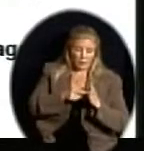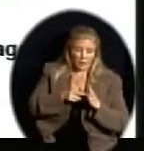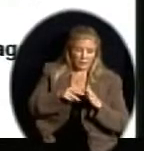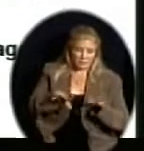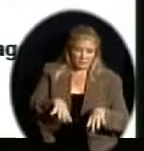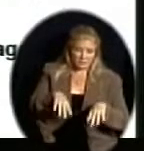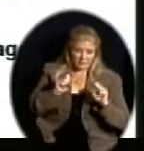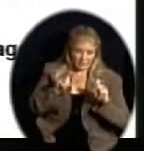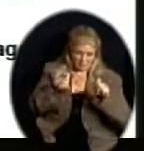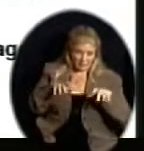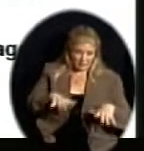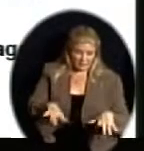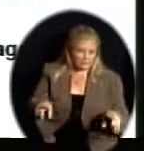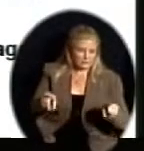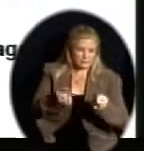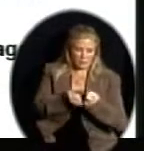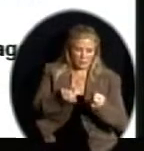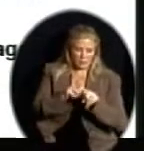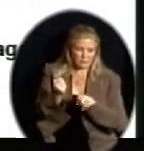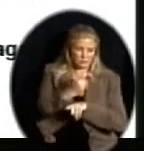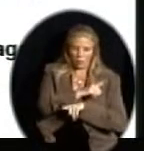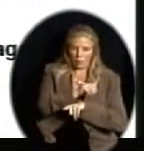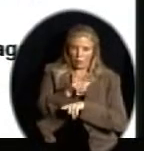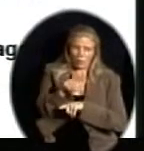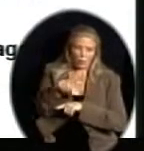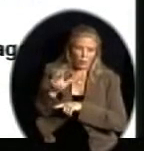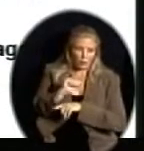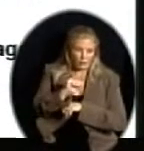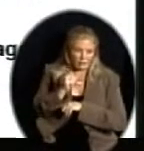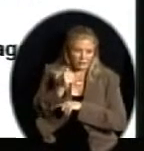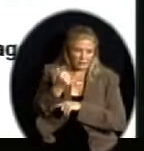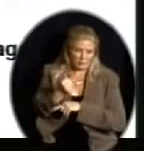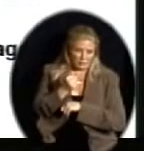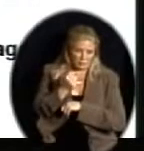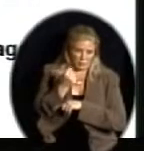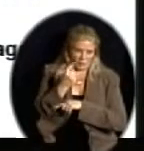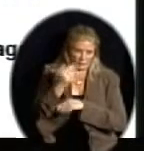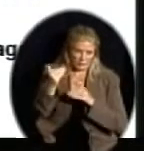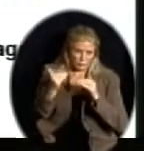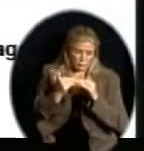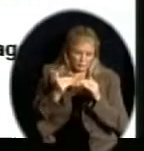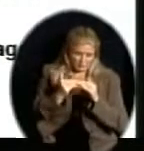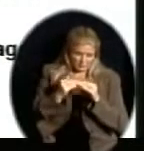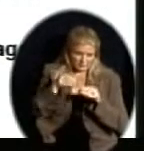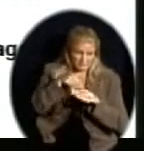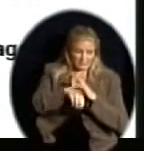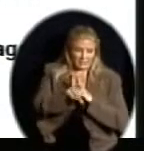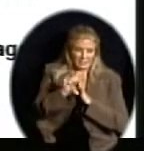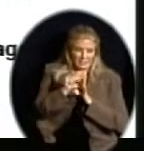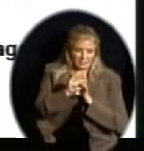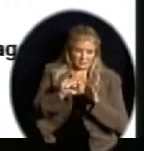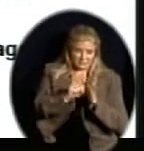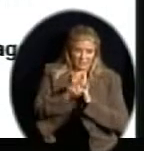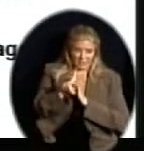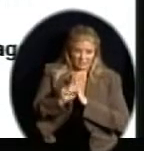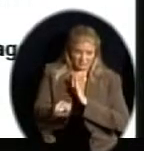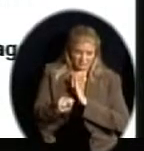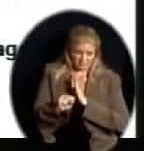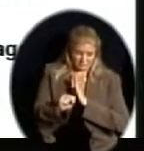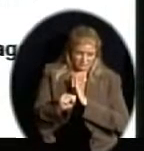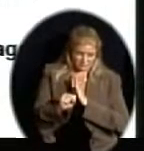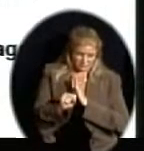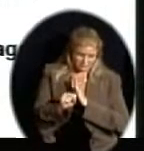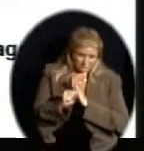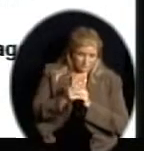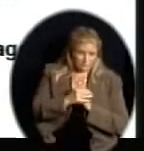all the other juniors in high school in Olathe and in the state of Kansas. The same test that AP students are taking, the same